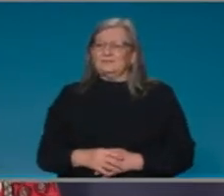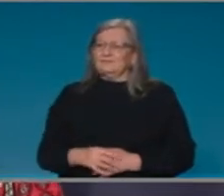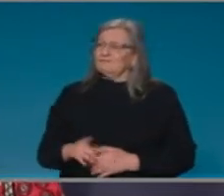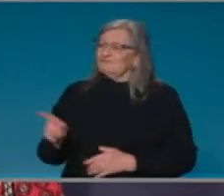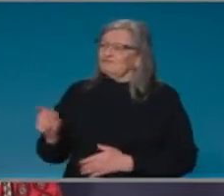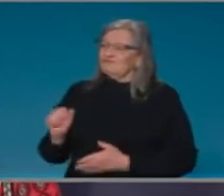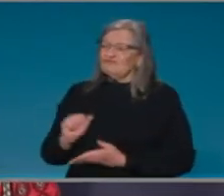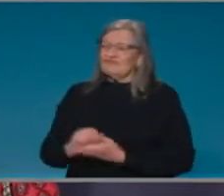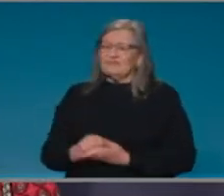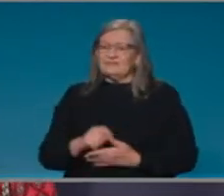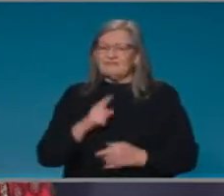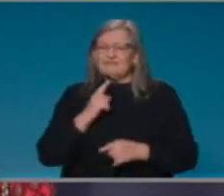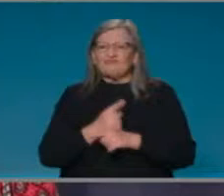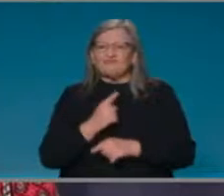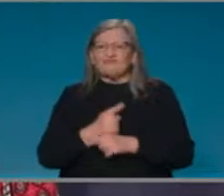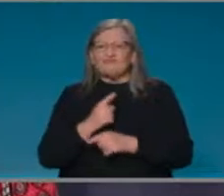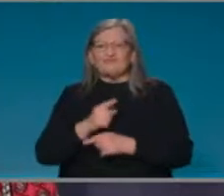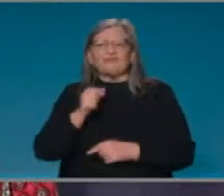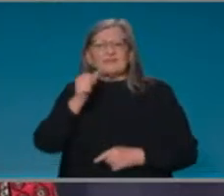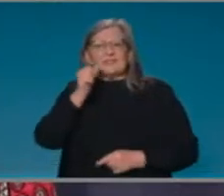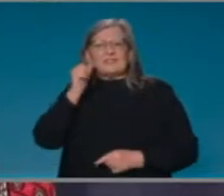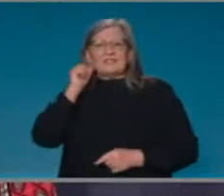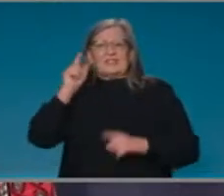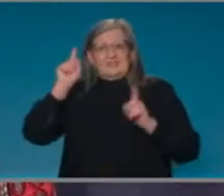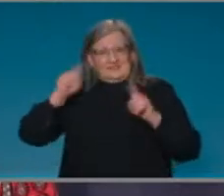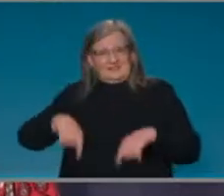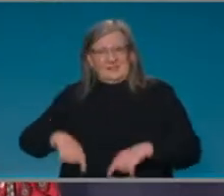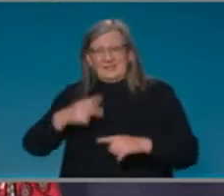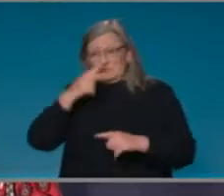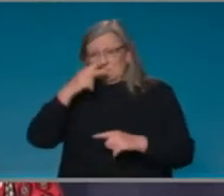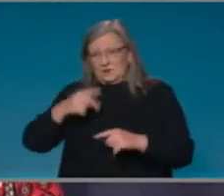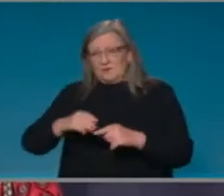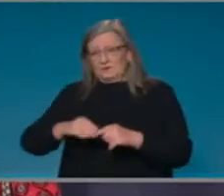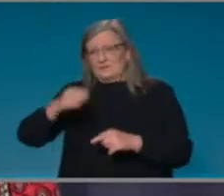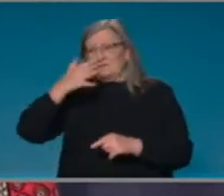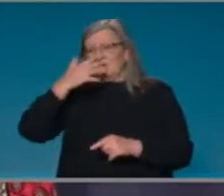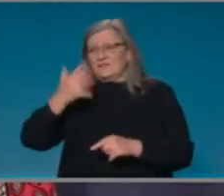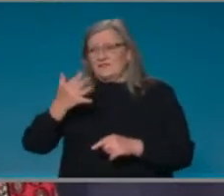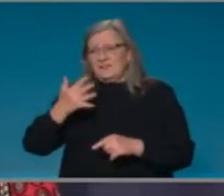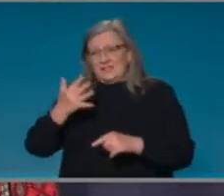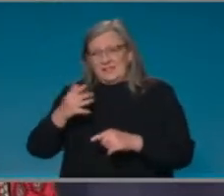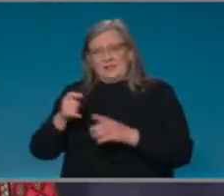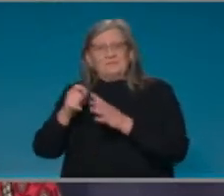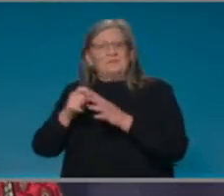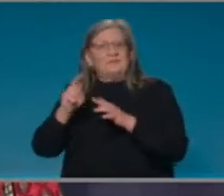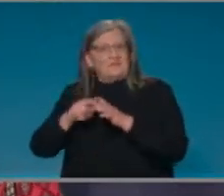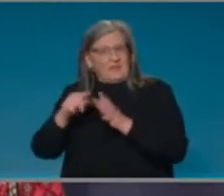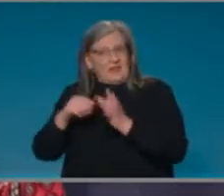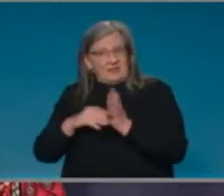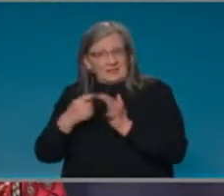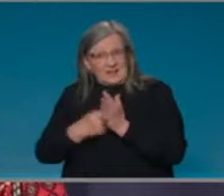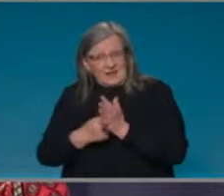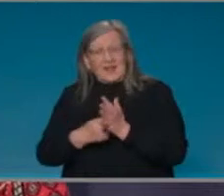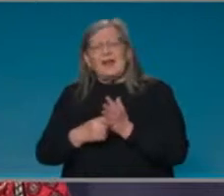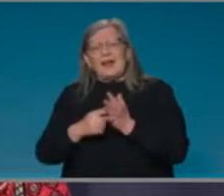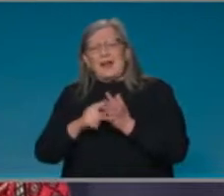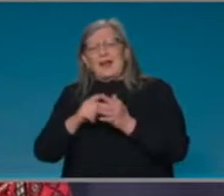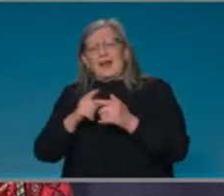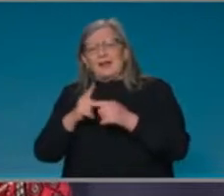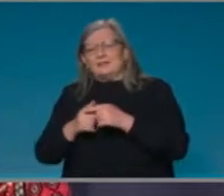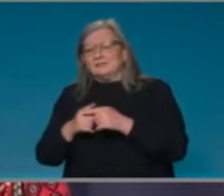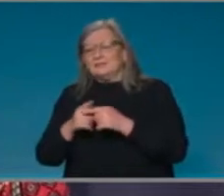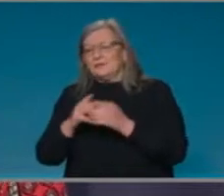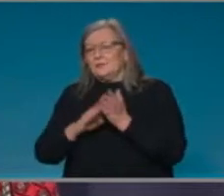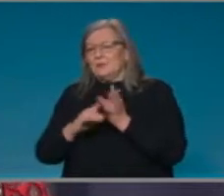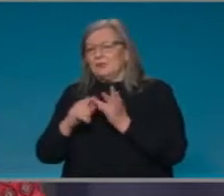olds are eligible for vaccination, Pfizer and Moderna. So they can start booking their appointments